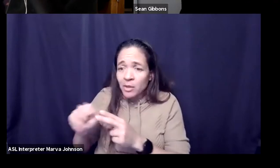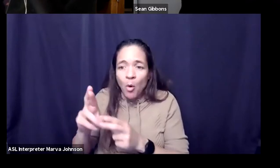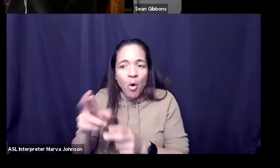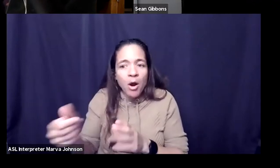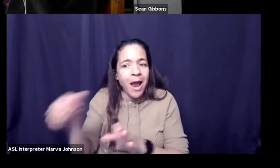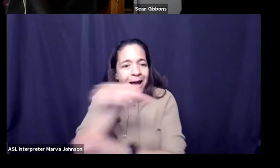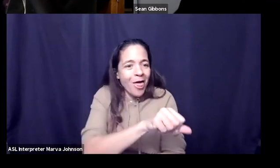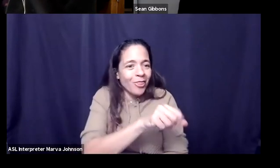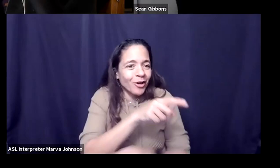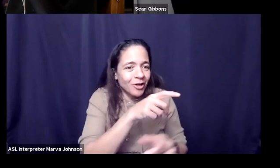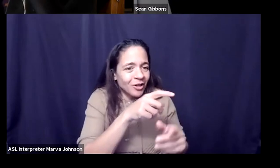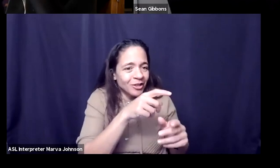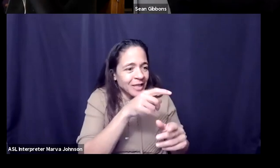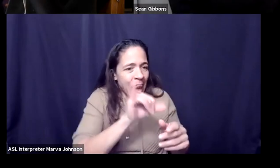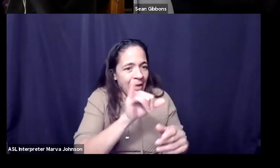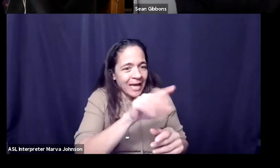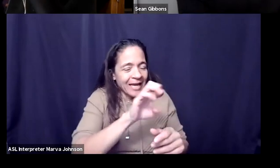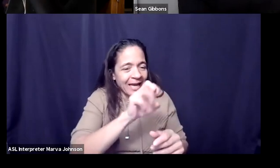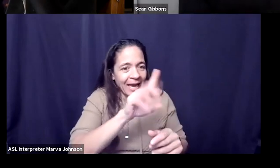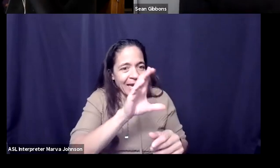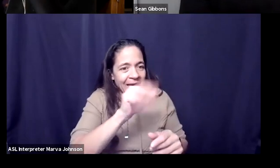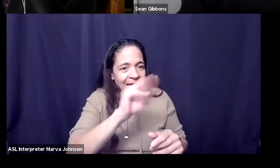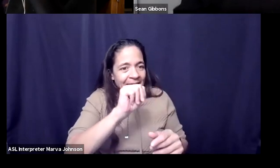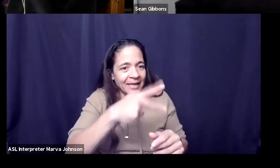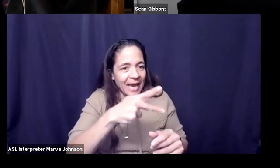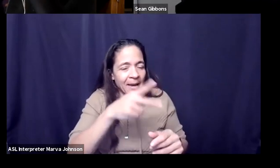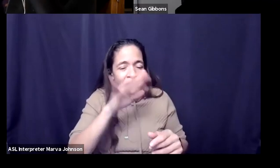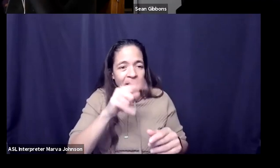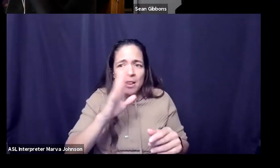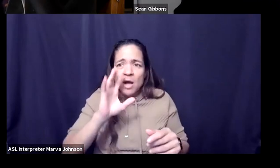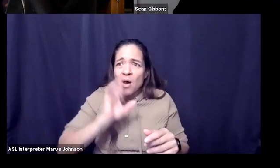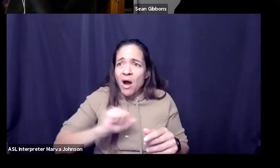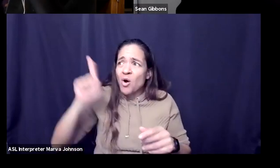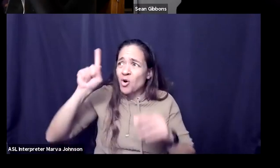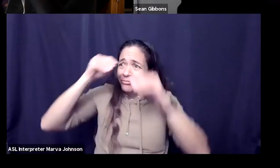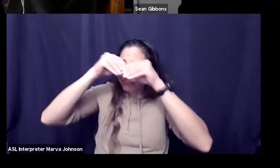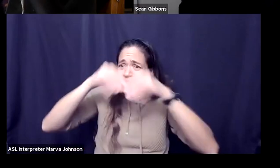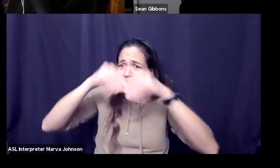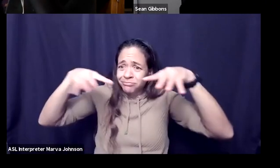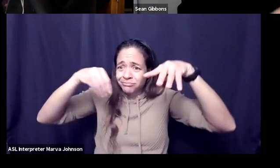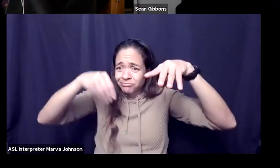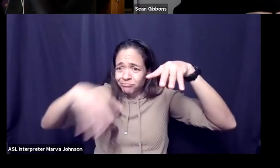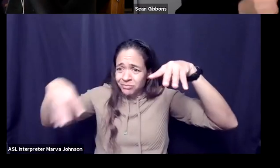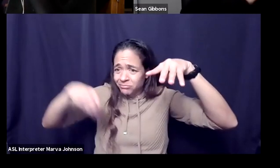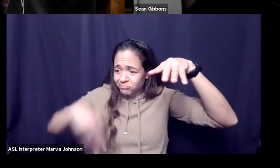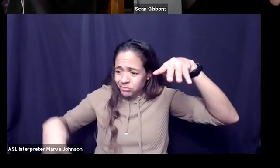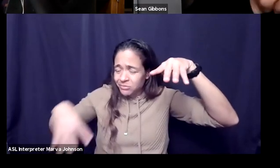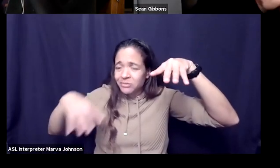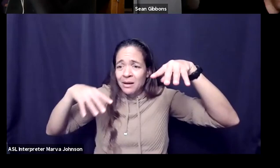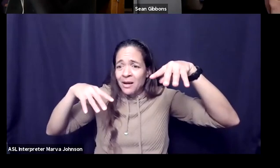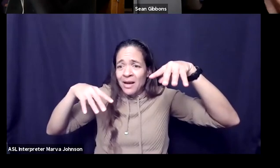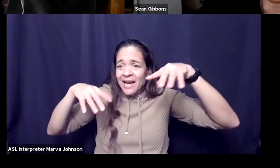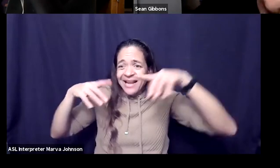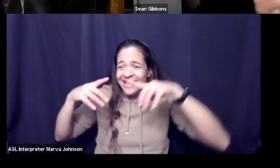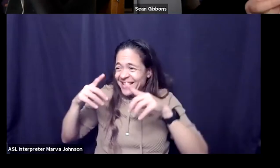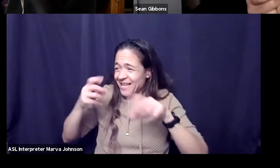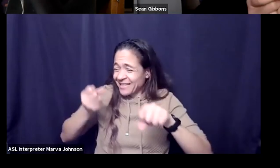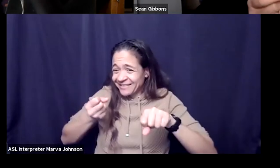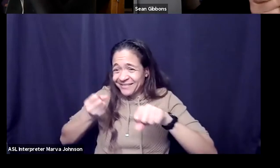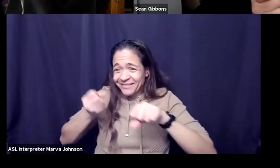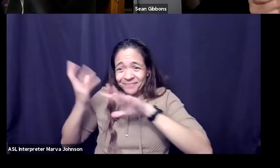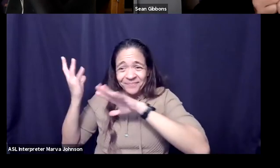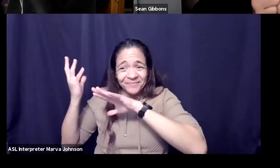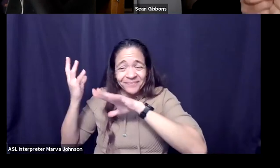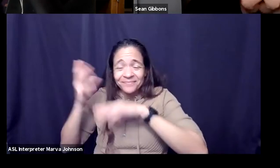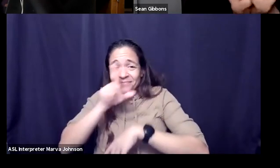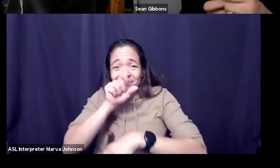that what's been provided by sort of this old power hierarchical structure it's a little bit more kind of command and control isn't actually scratching the itch